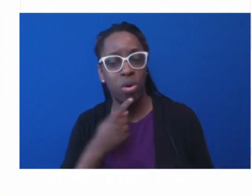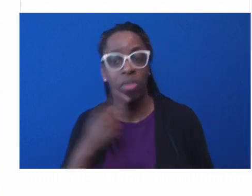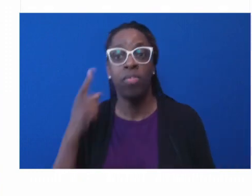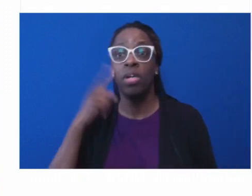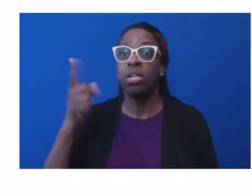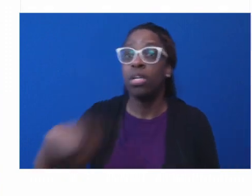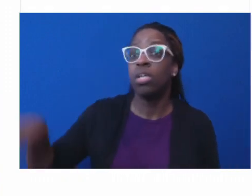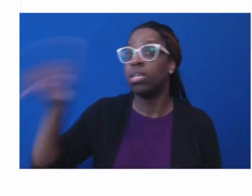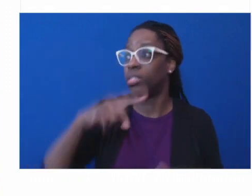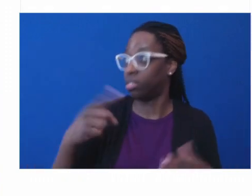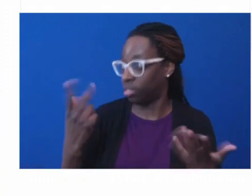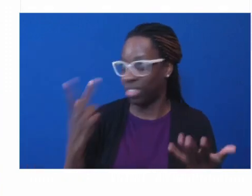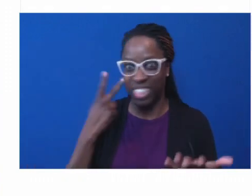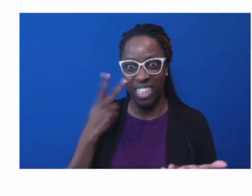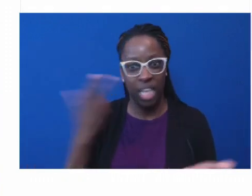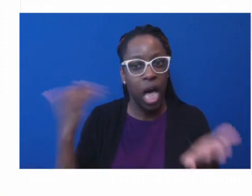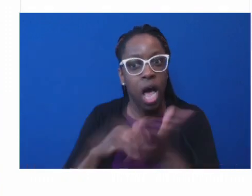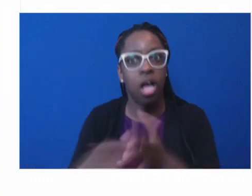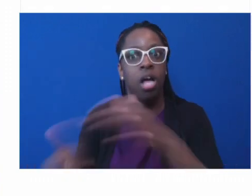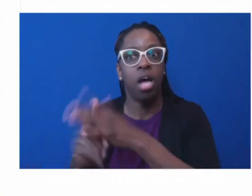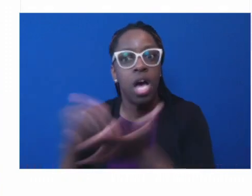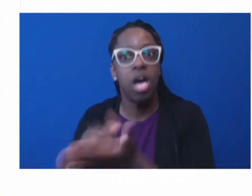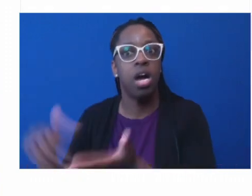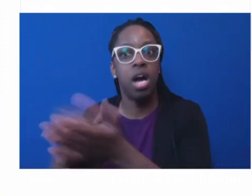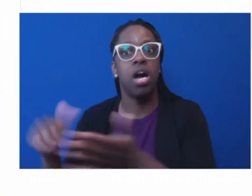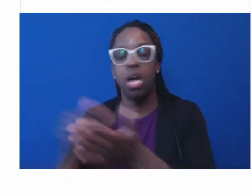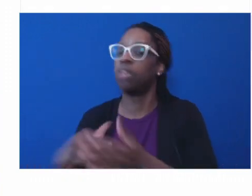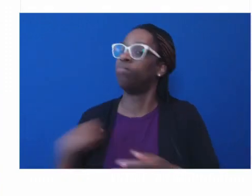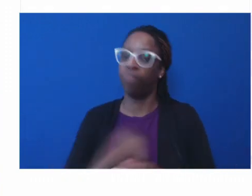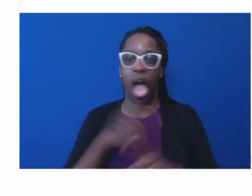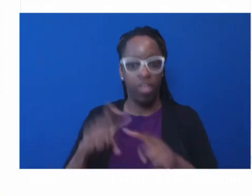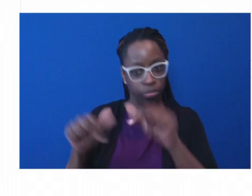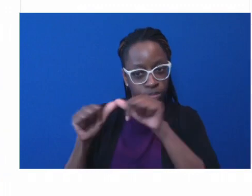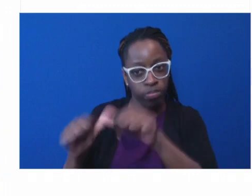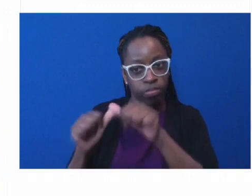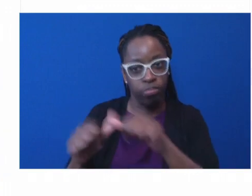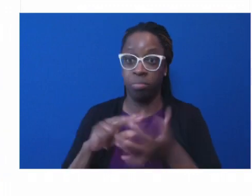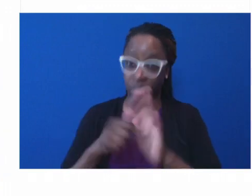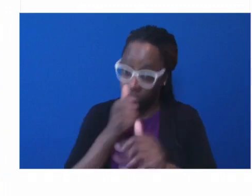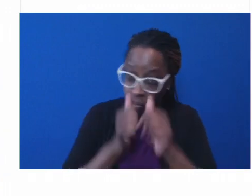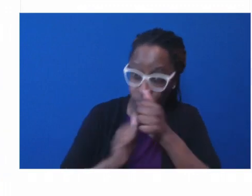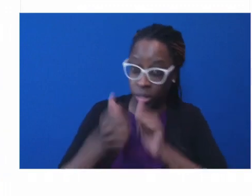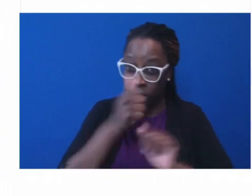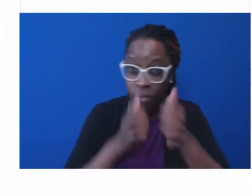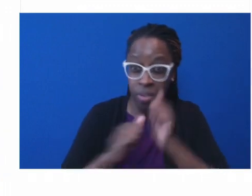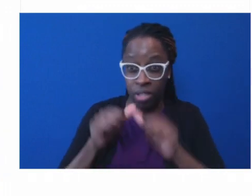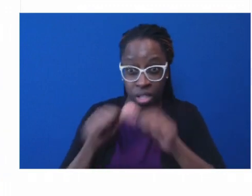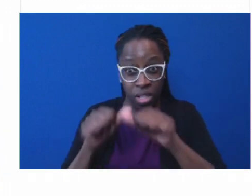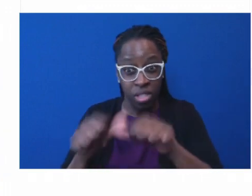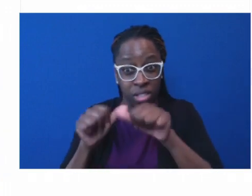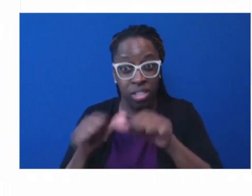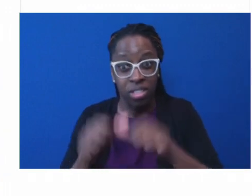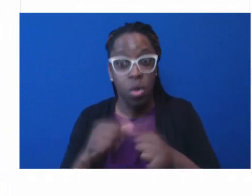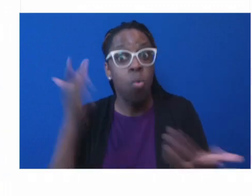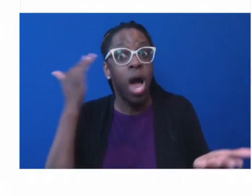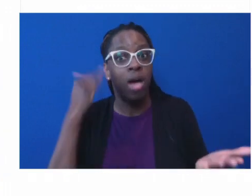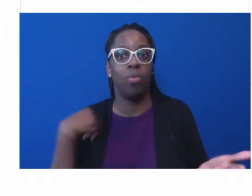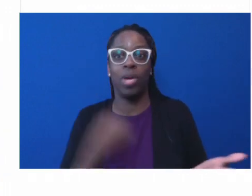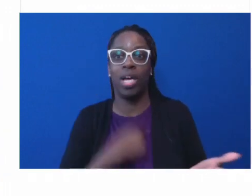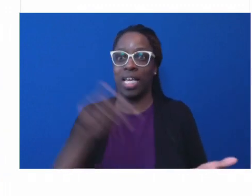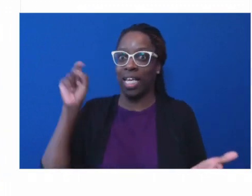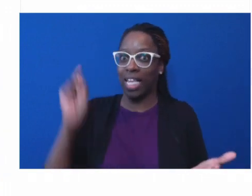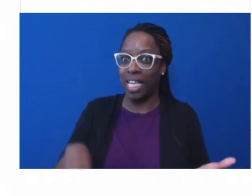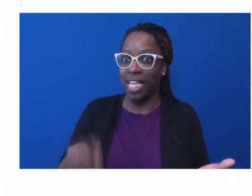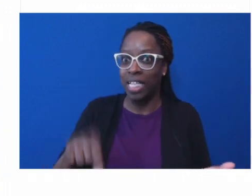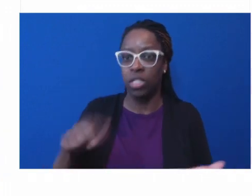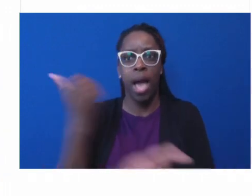we do things piece by piece by piece. But we're going to keep doing it because we need to help our communities rebuild from